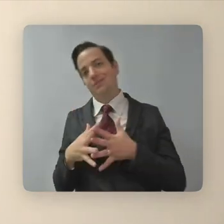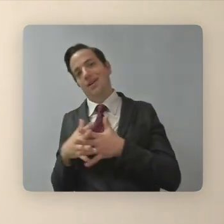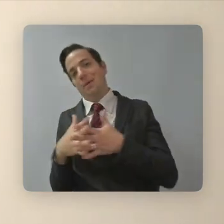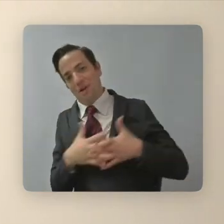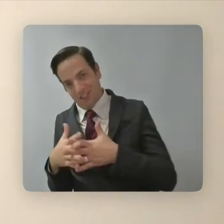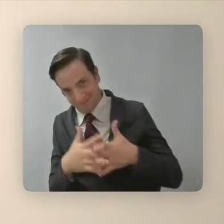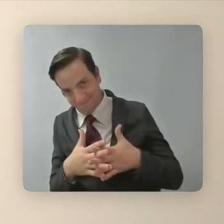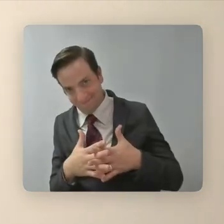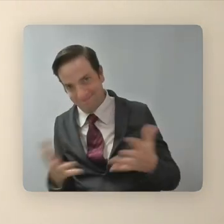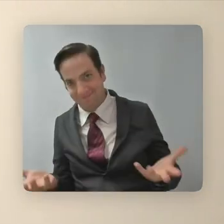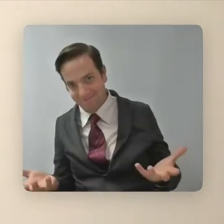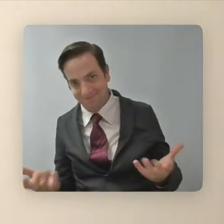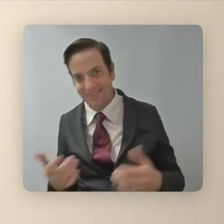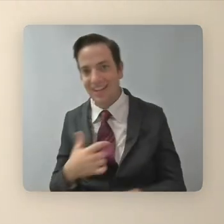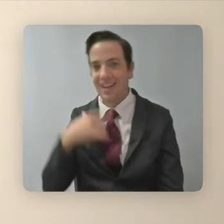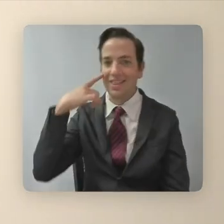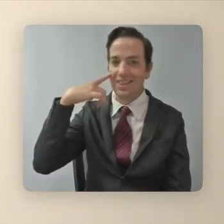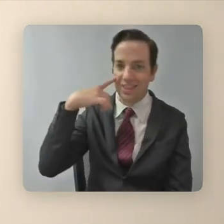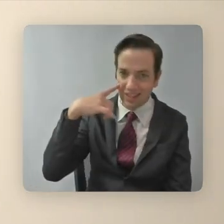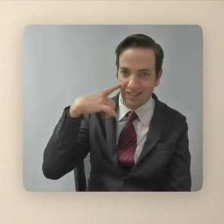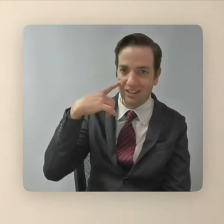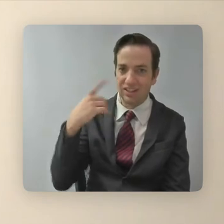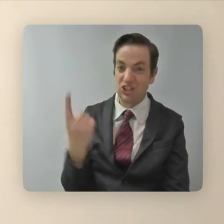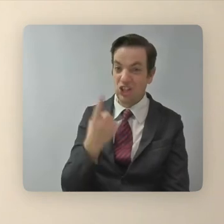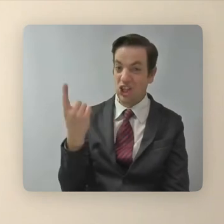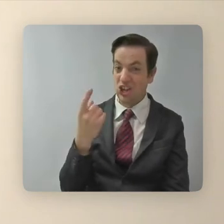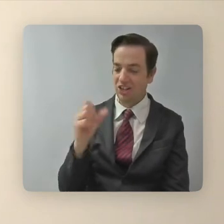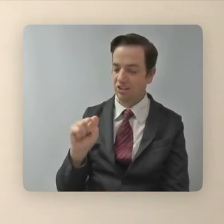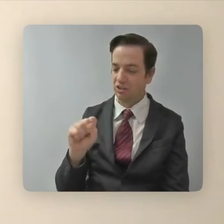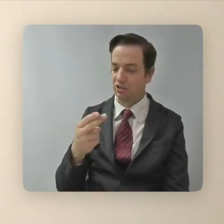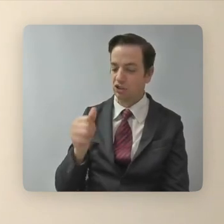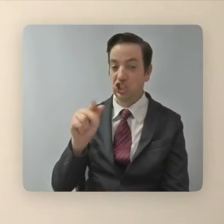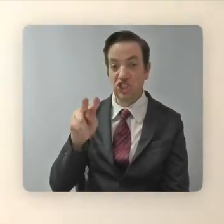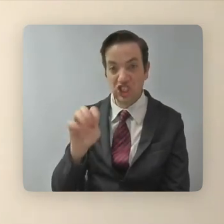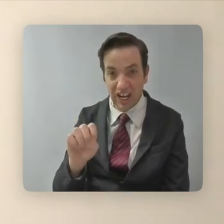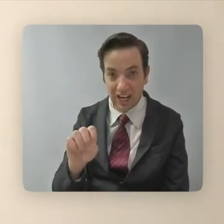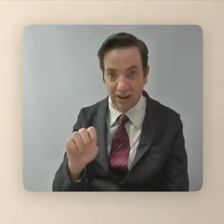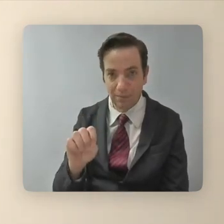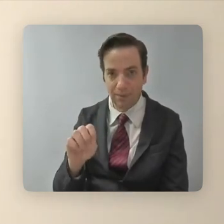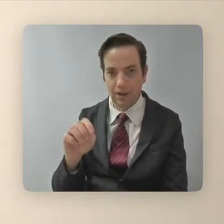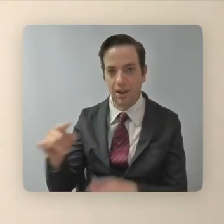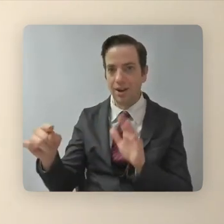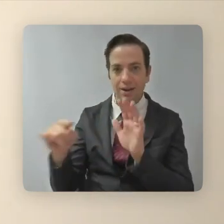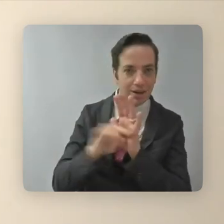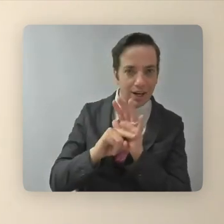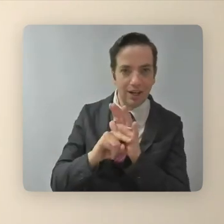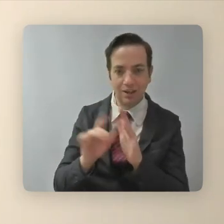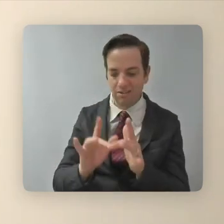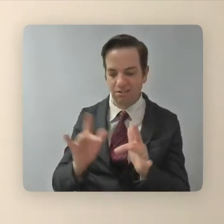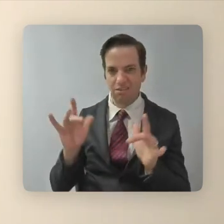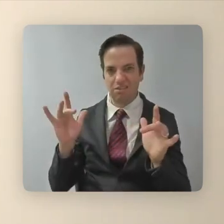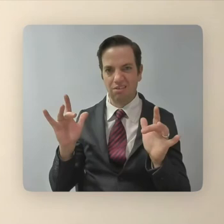on it because I still think that there's a lot of shame and a lot of stigma within the